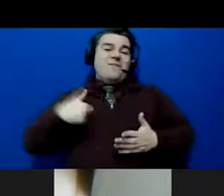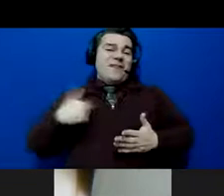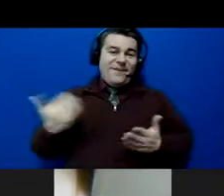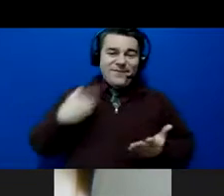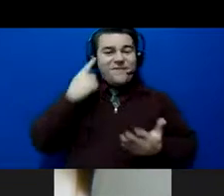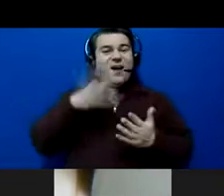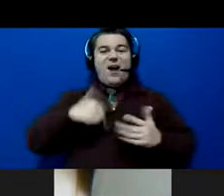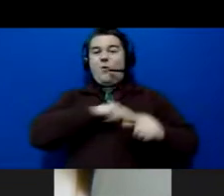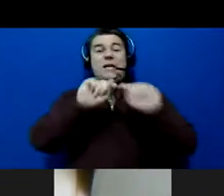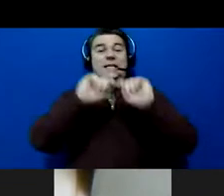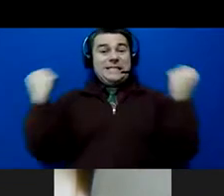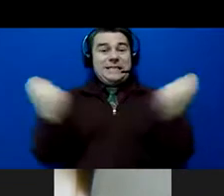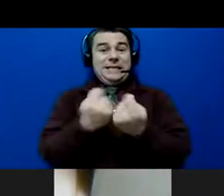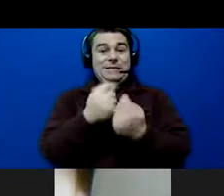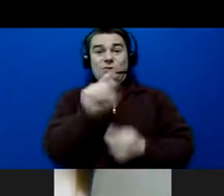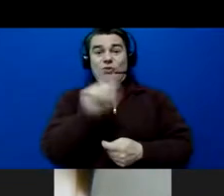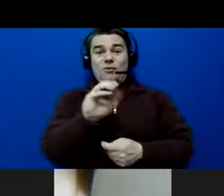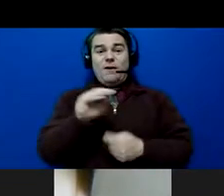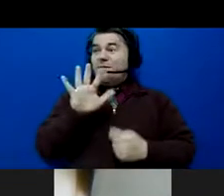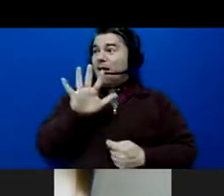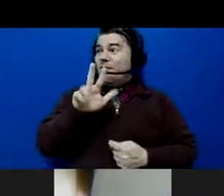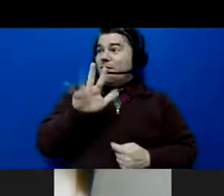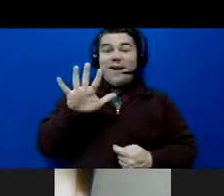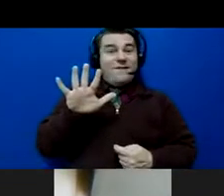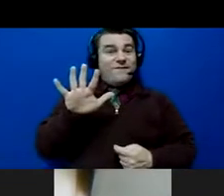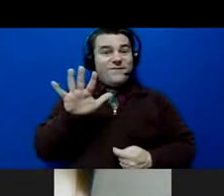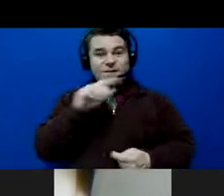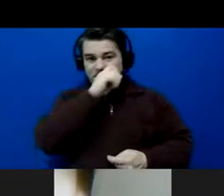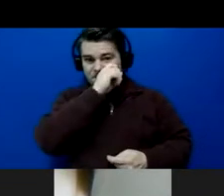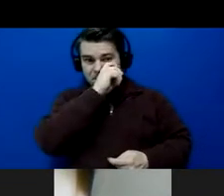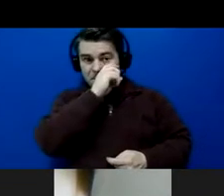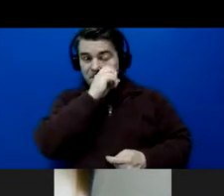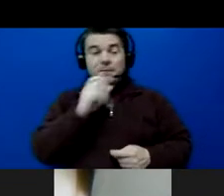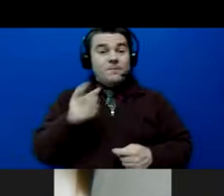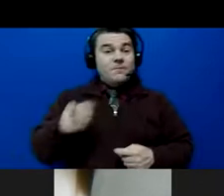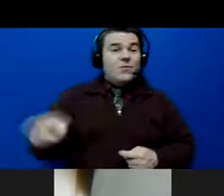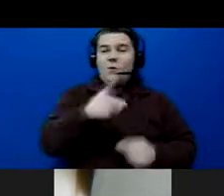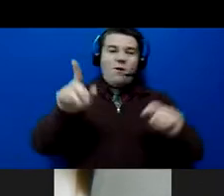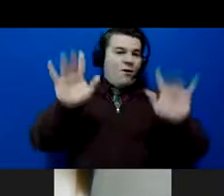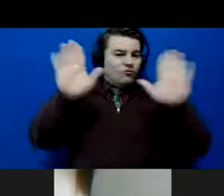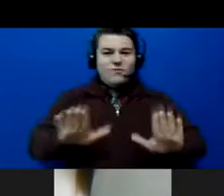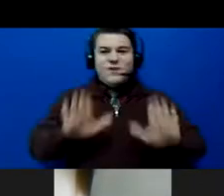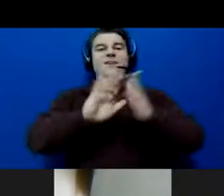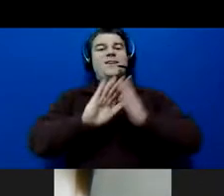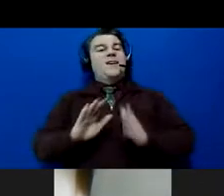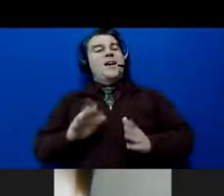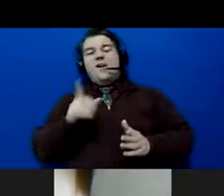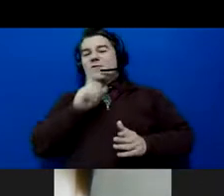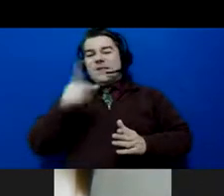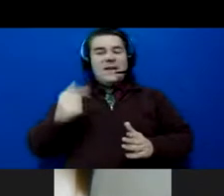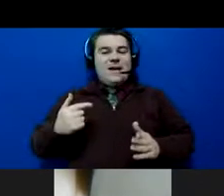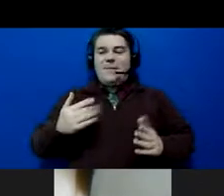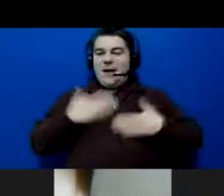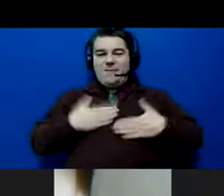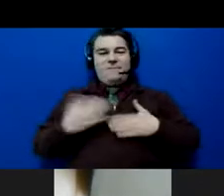team Zoom. It's 535. Um, I think you guys are amazing. I am so happy for everyone that showed